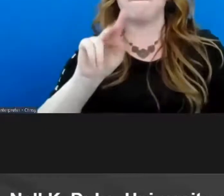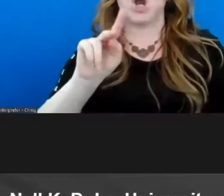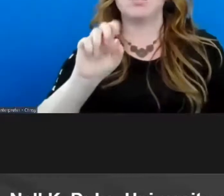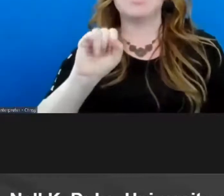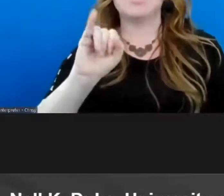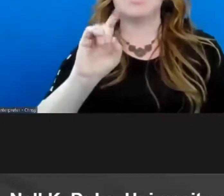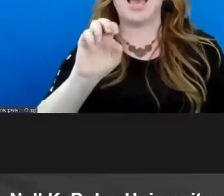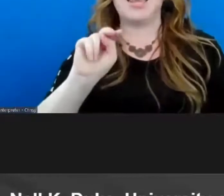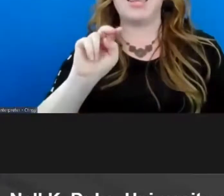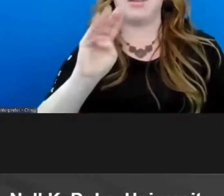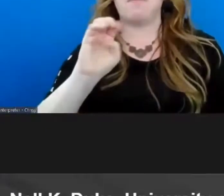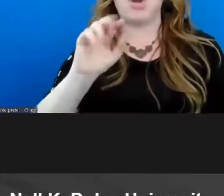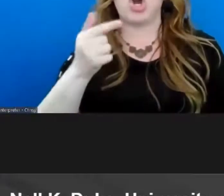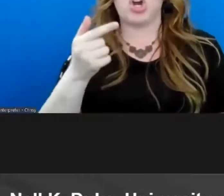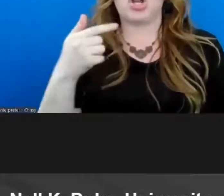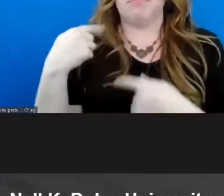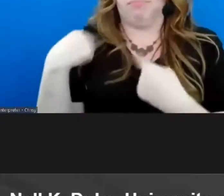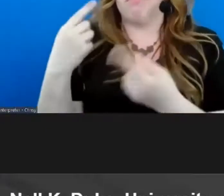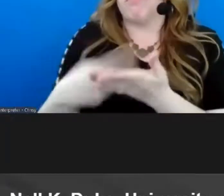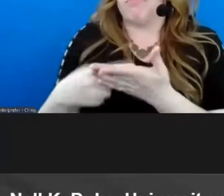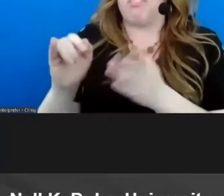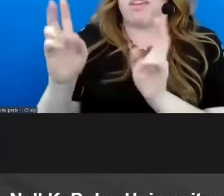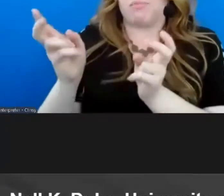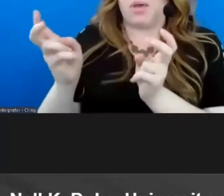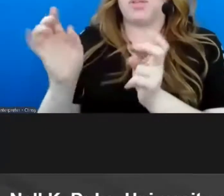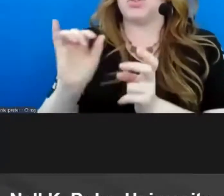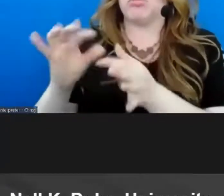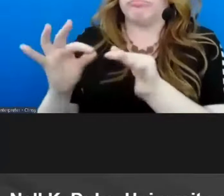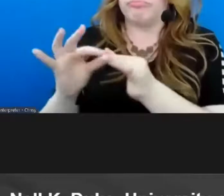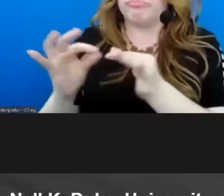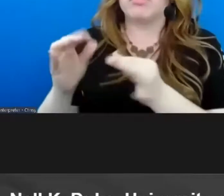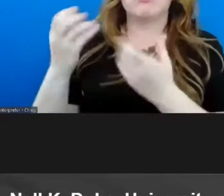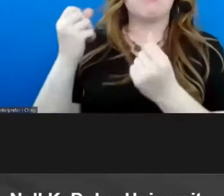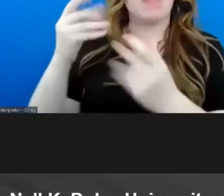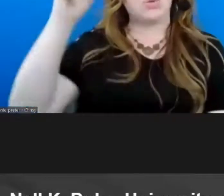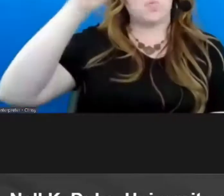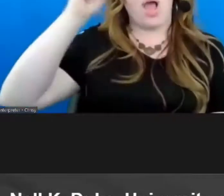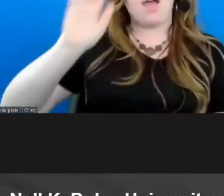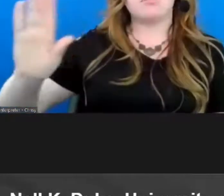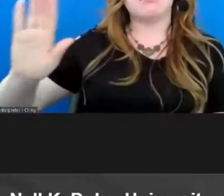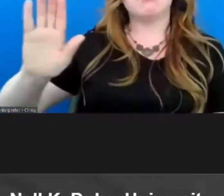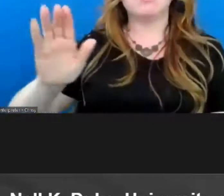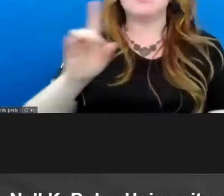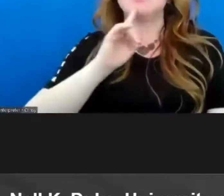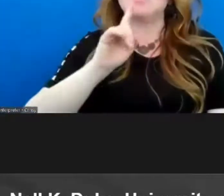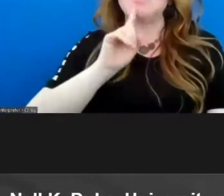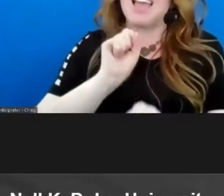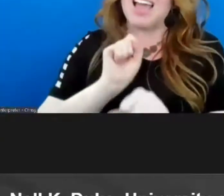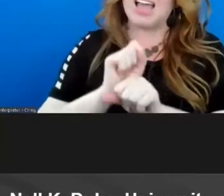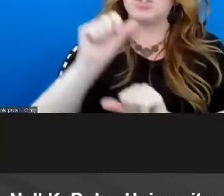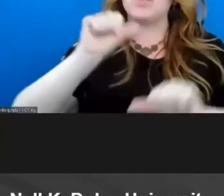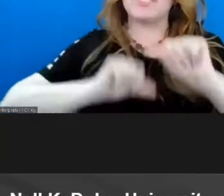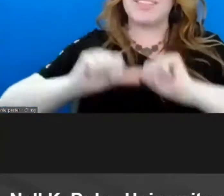reciprocity too and i think um he's got a lot of wise things to say about it it's the actual science of reading